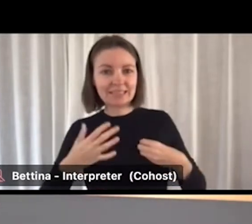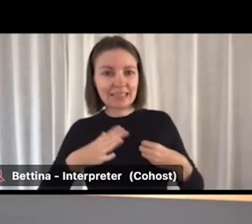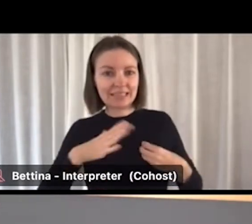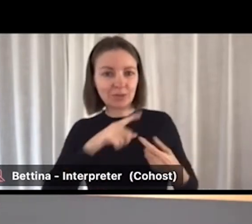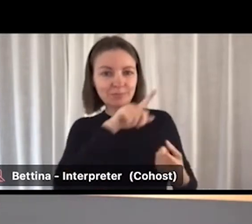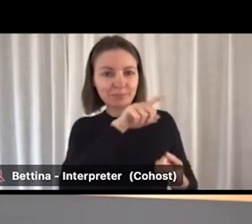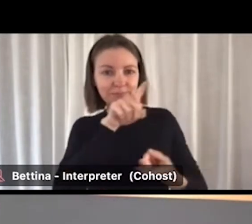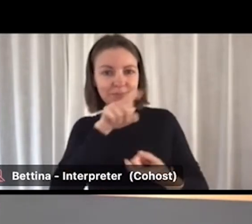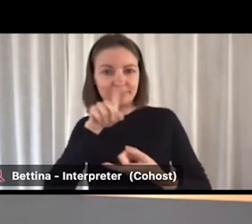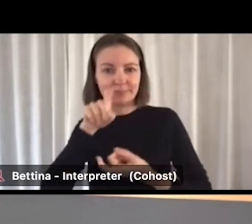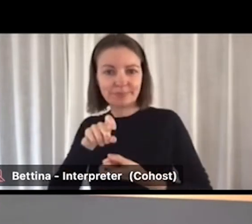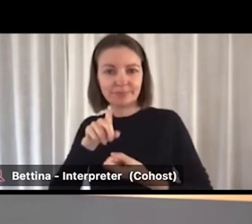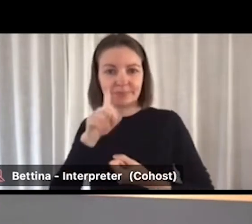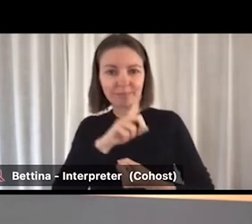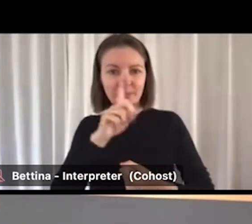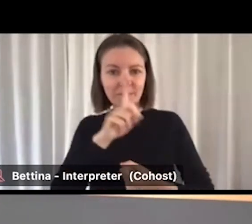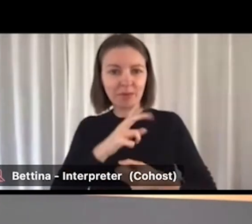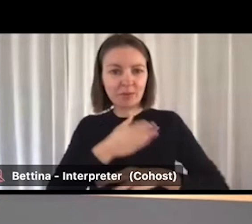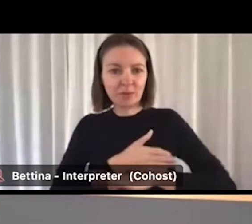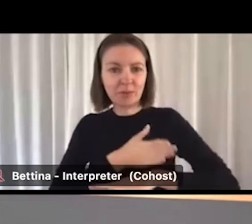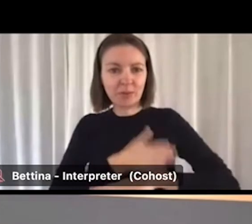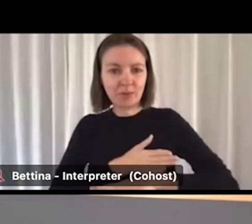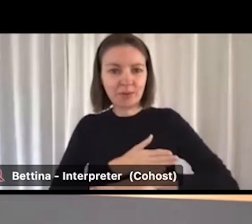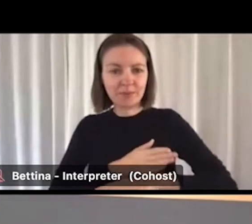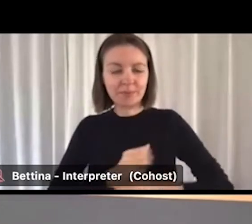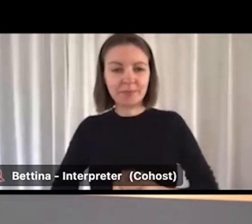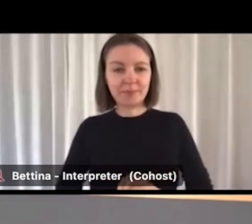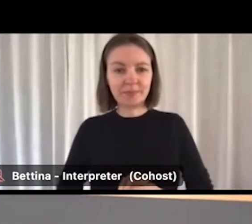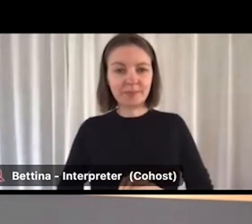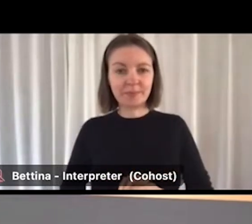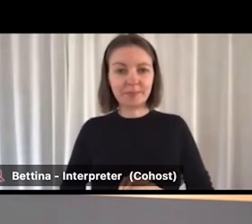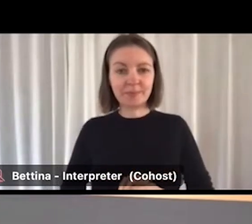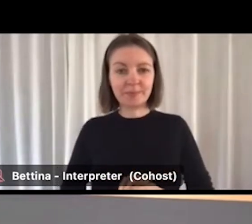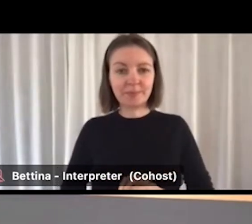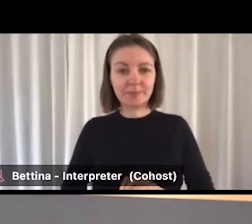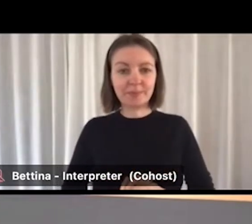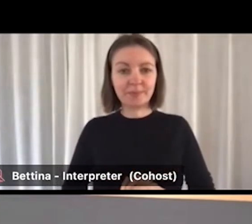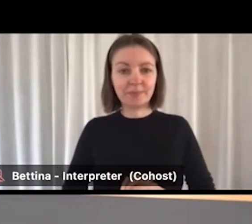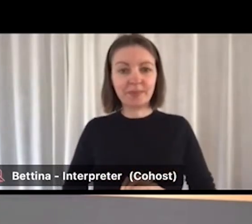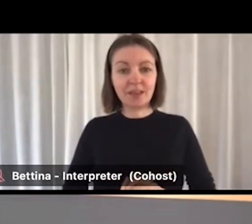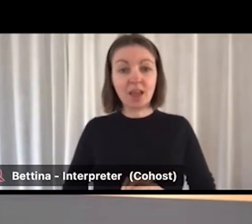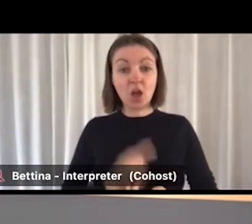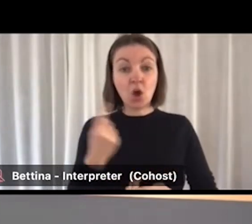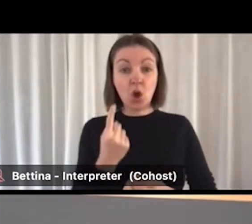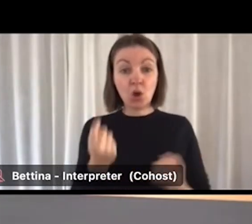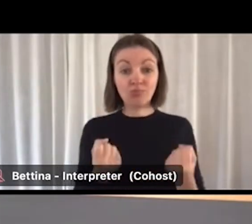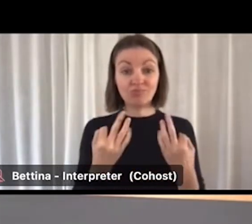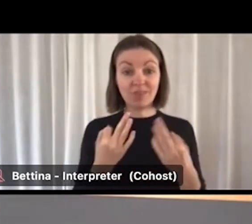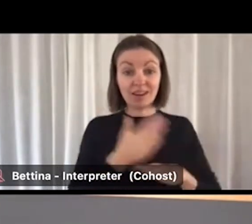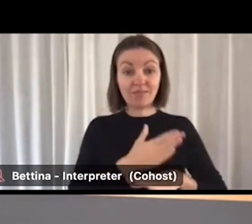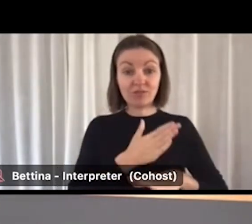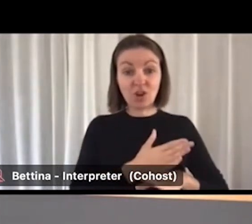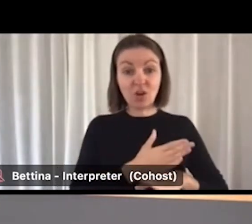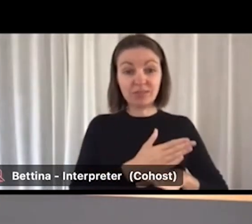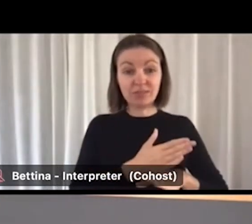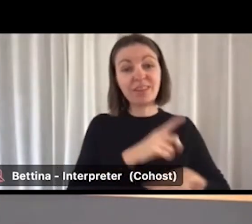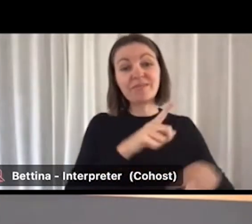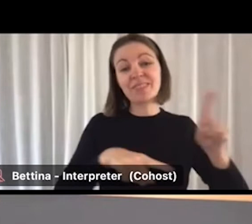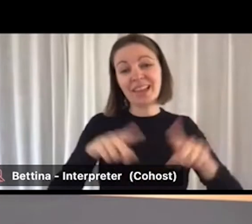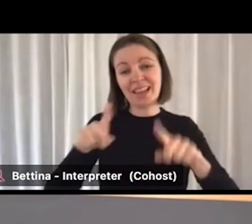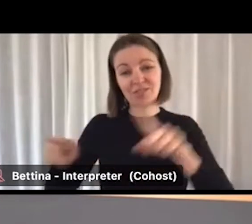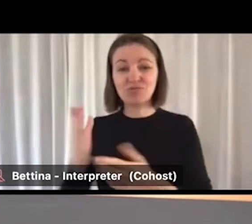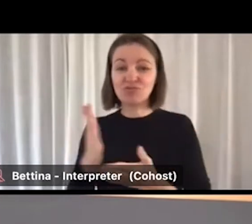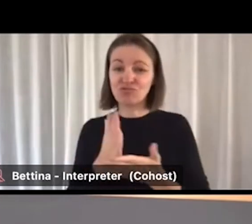Although it should be noted that unemployment, the unemployment rate is variable across cohorts like youth and